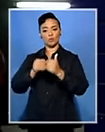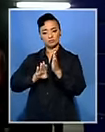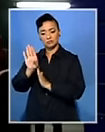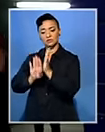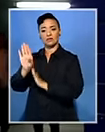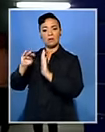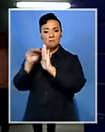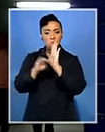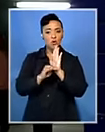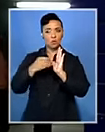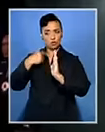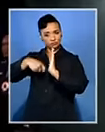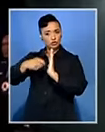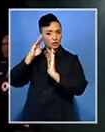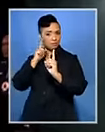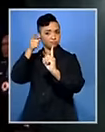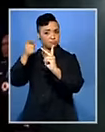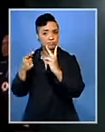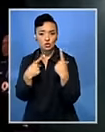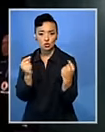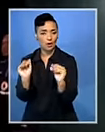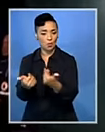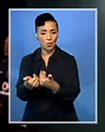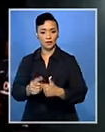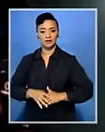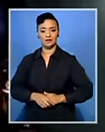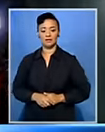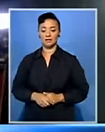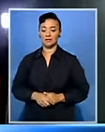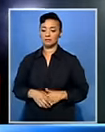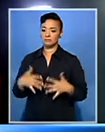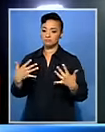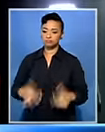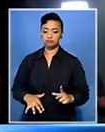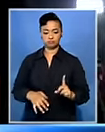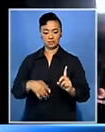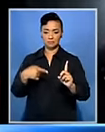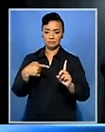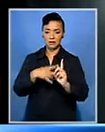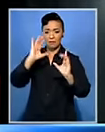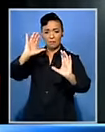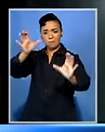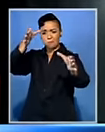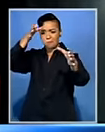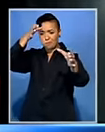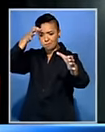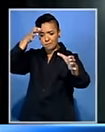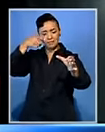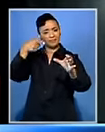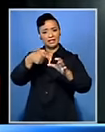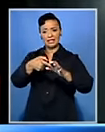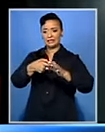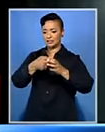development program that we embarked on. He was such a volume of knowledge that he shared that freely with all of us.